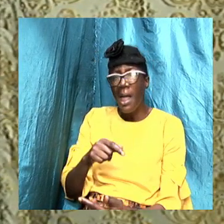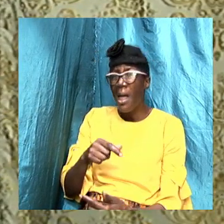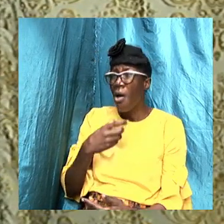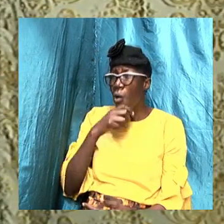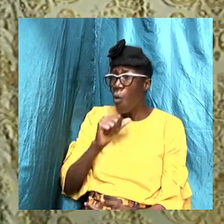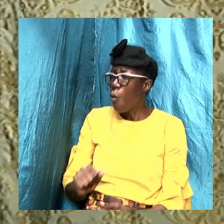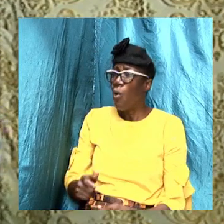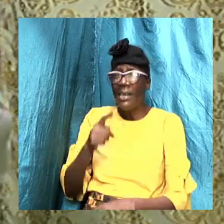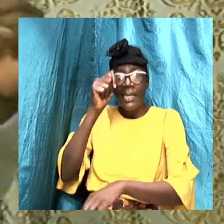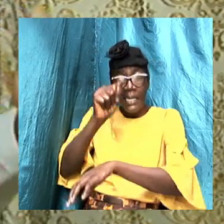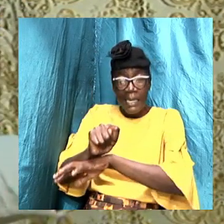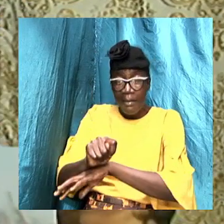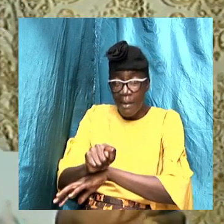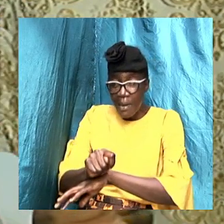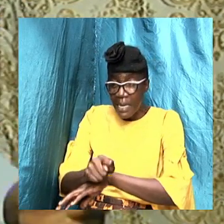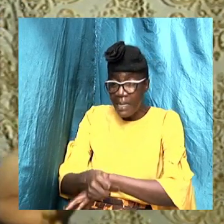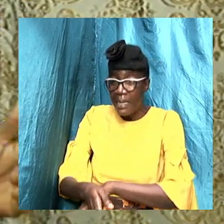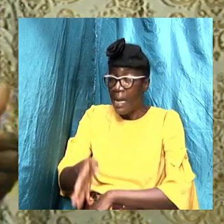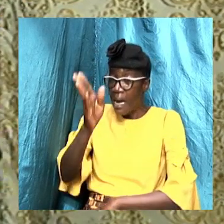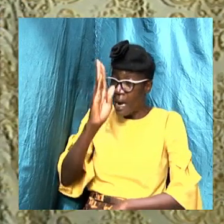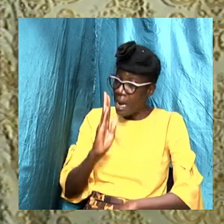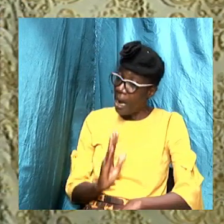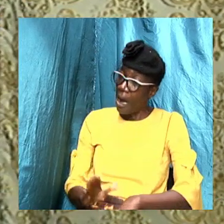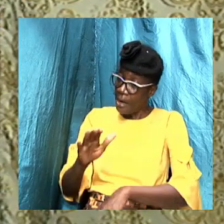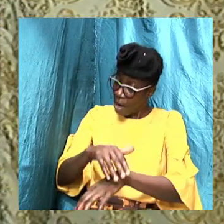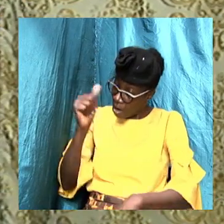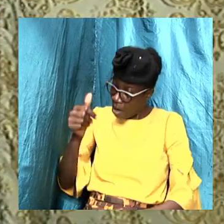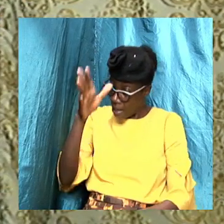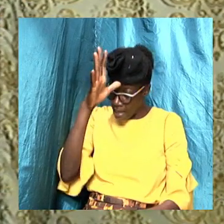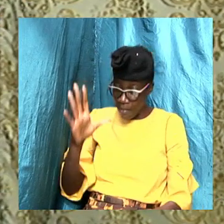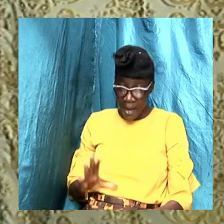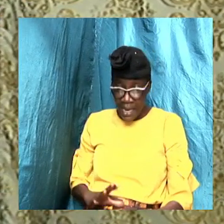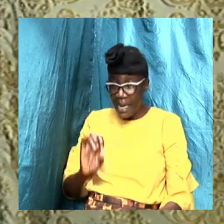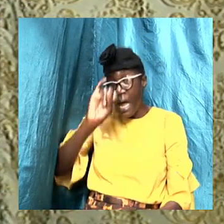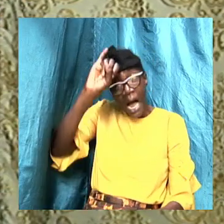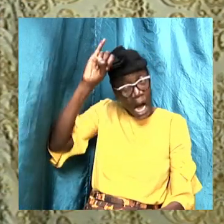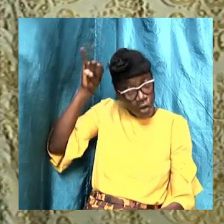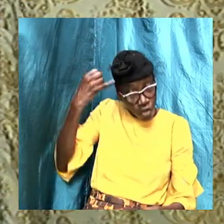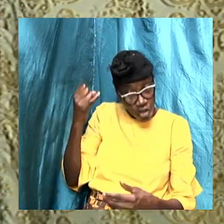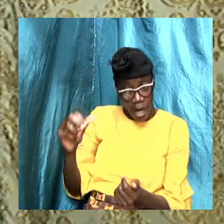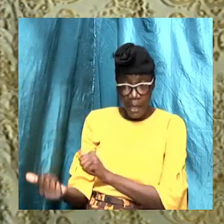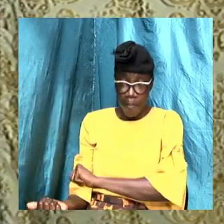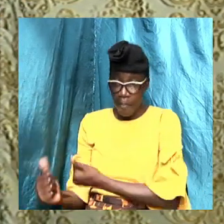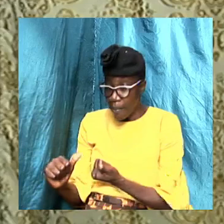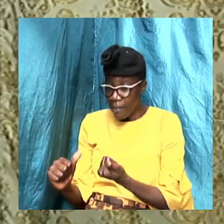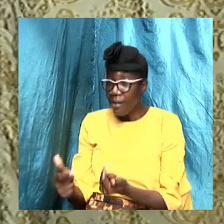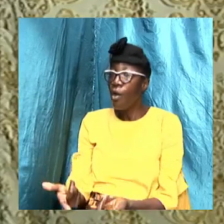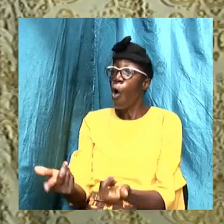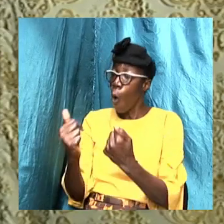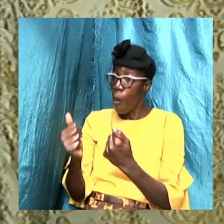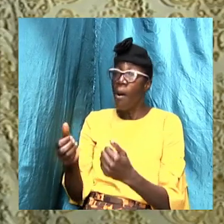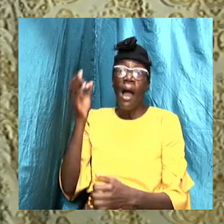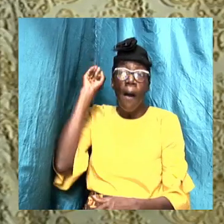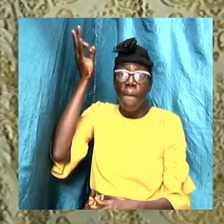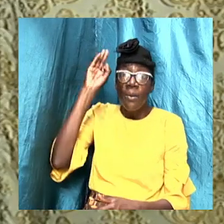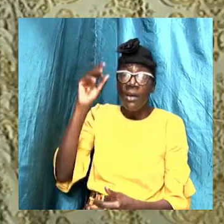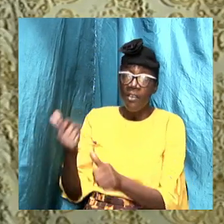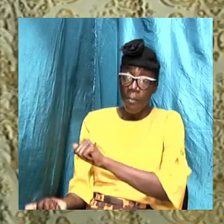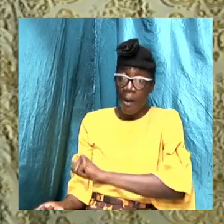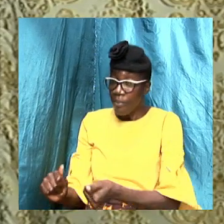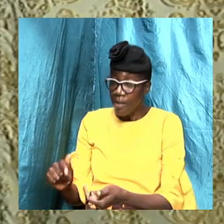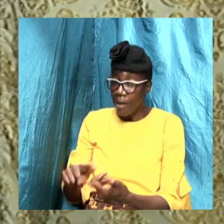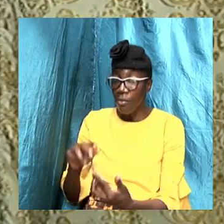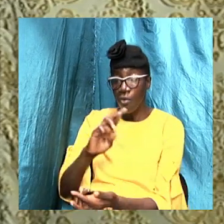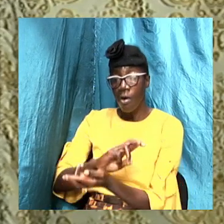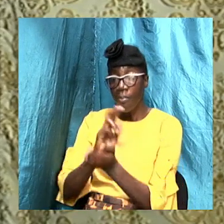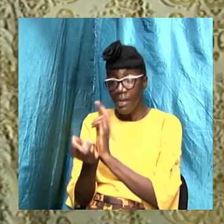men. And then John the Baptist, the forerunner of Jesus Christ, he came and he preached baptism unto repentance. Jesus